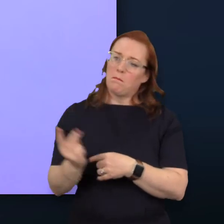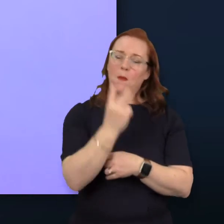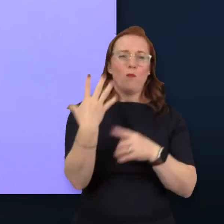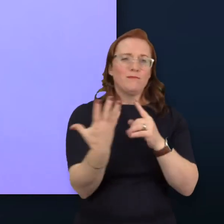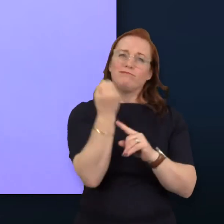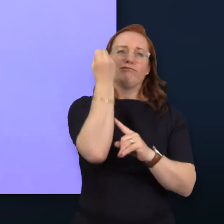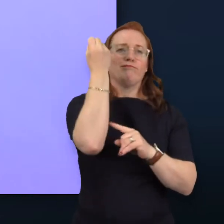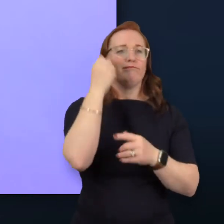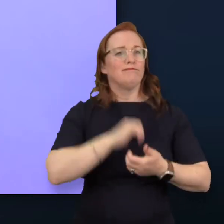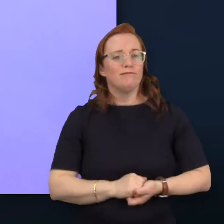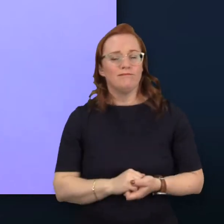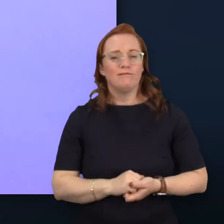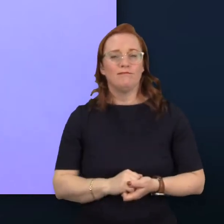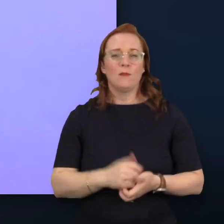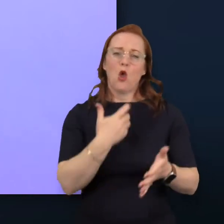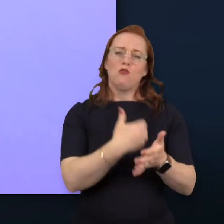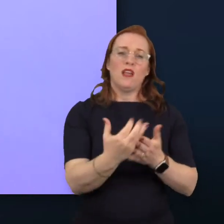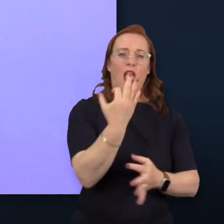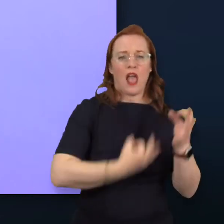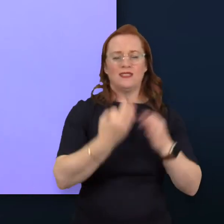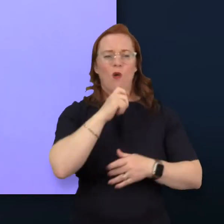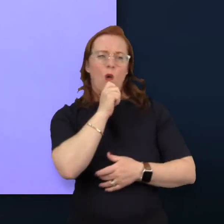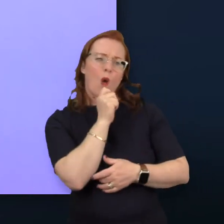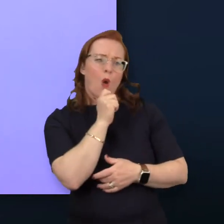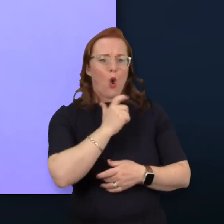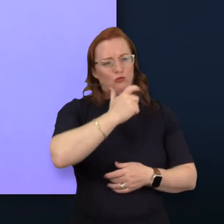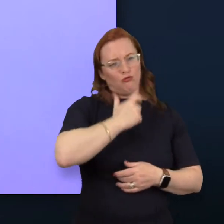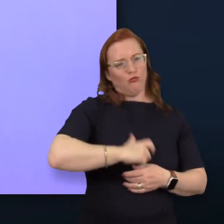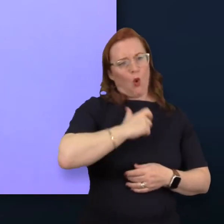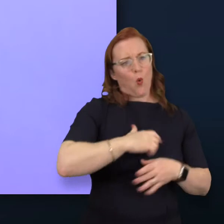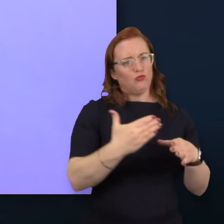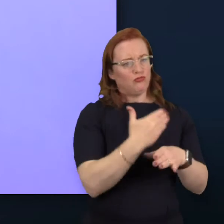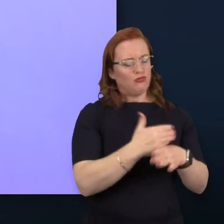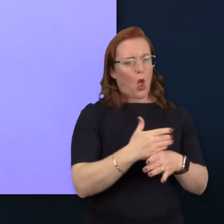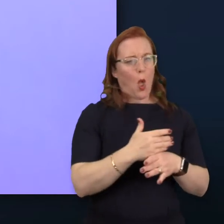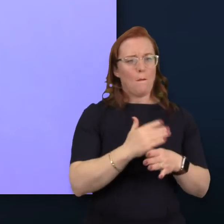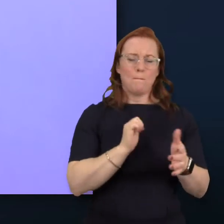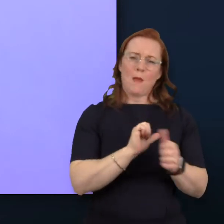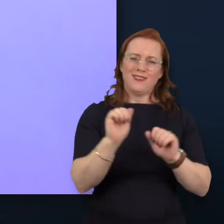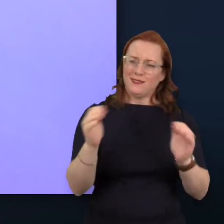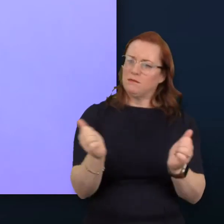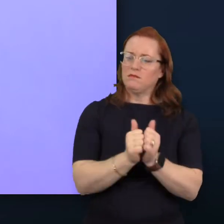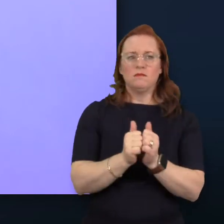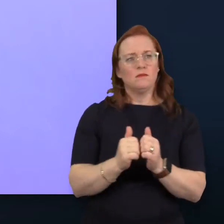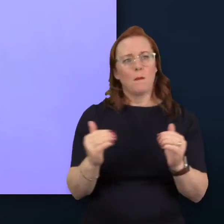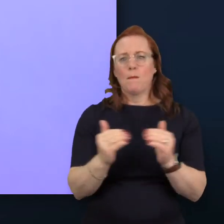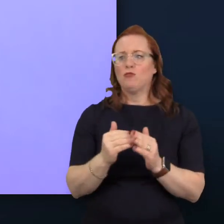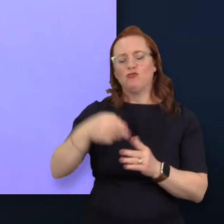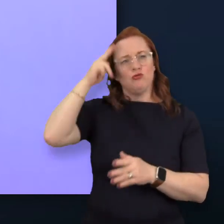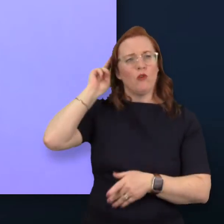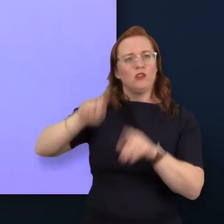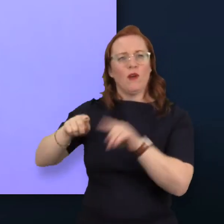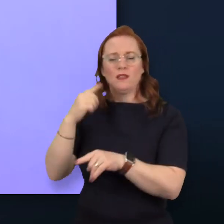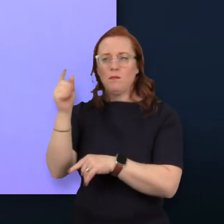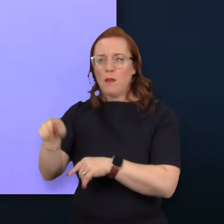We're often asked what type of roles are suited to neurodiverse individuals. Well, there's a saying